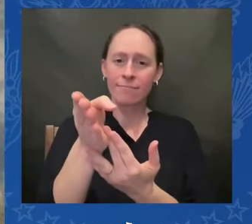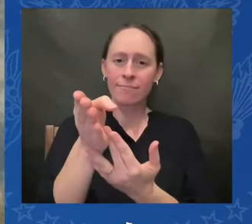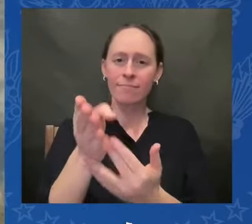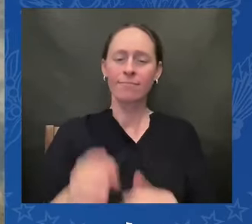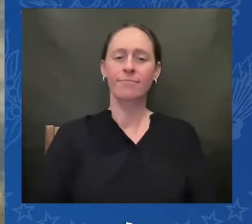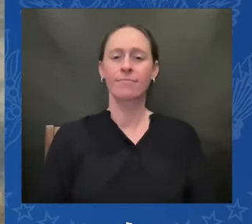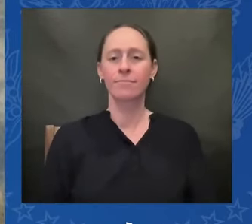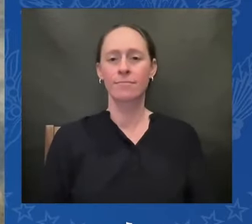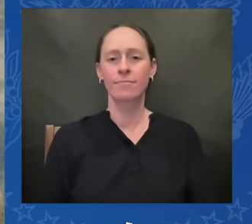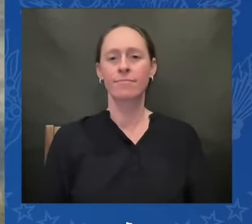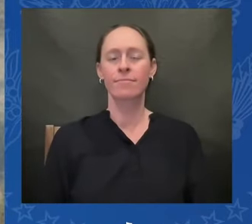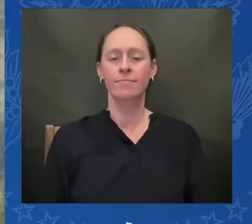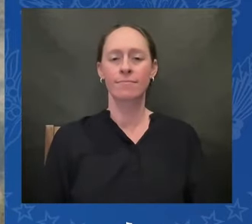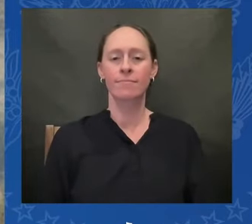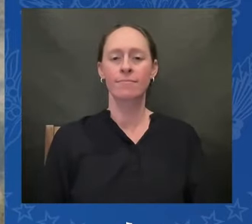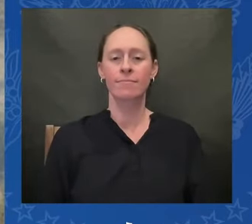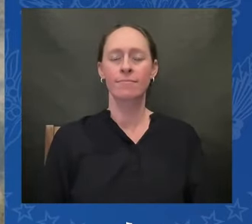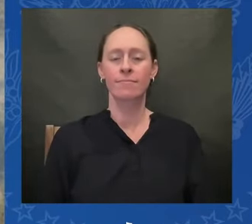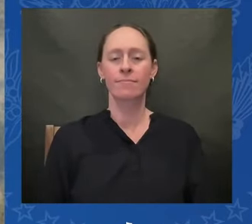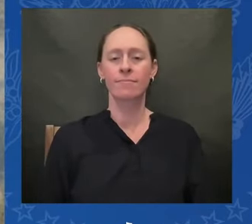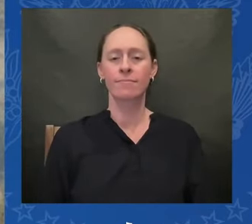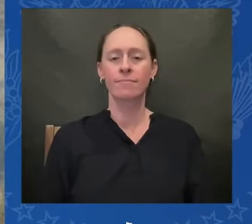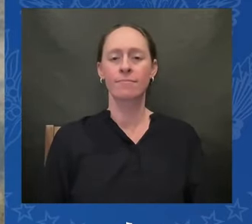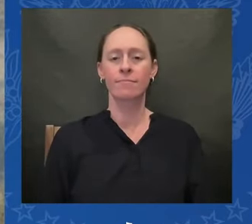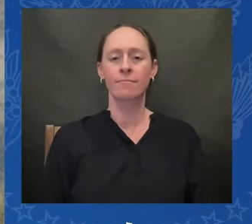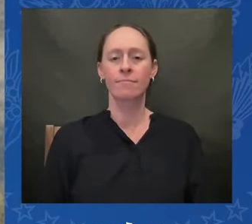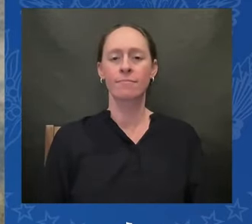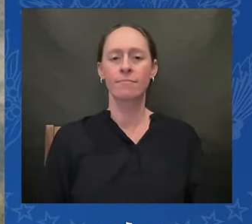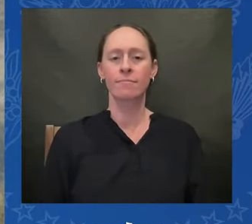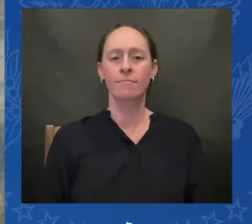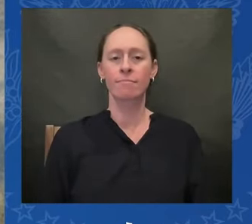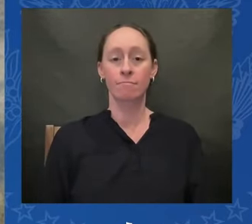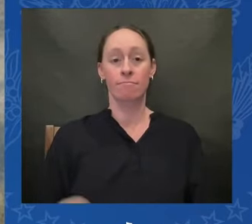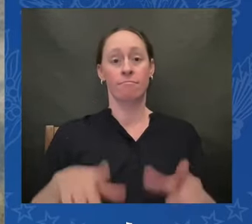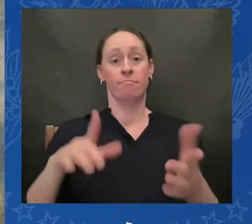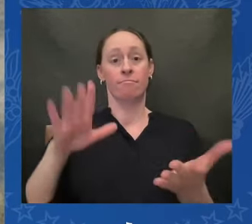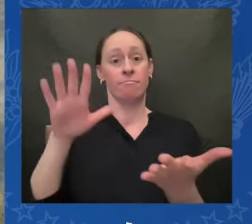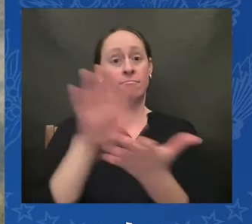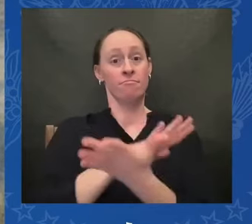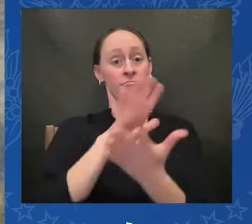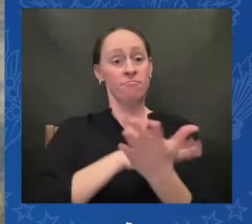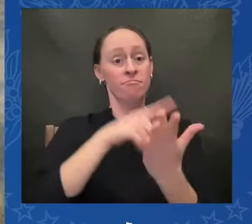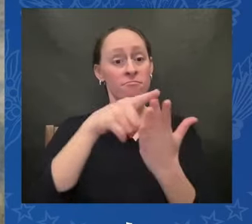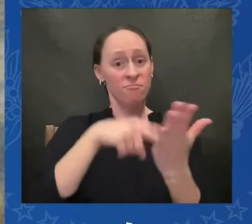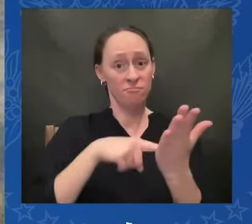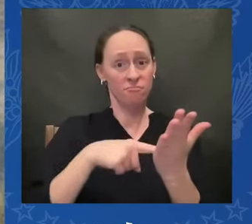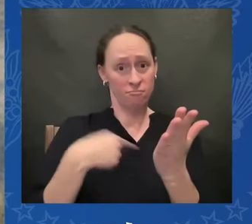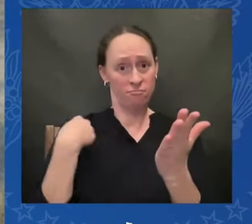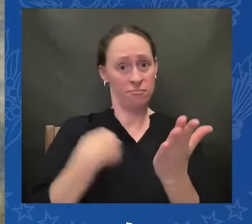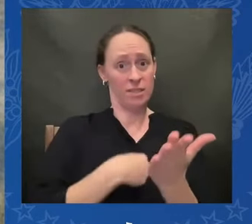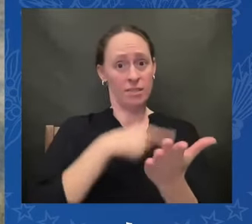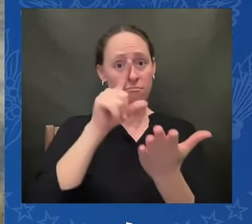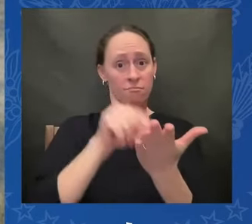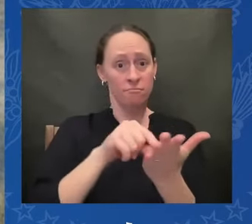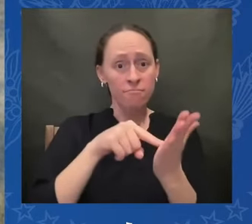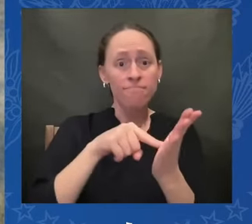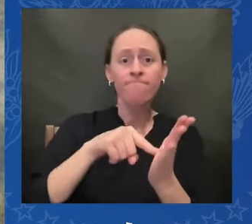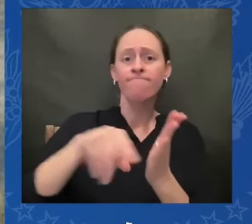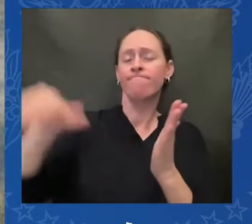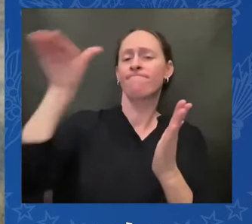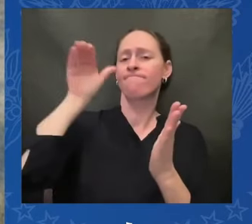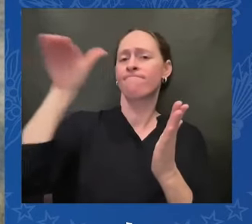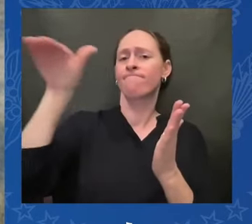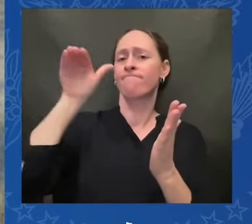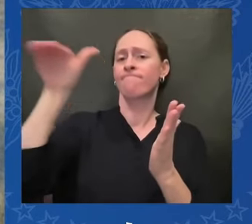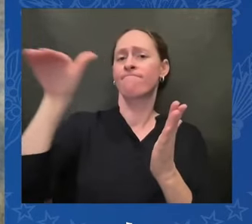the investigative report calls on the federal government and congress to take concerted actions to continue the work of